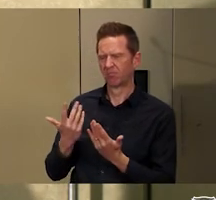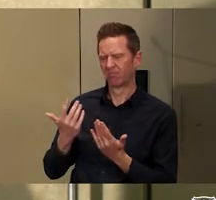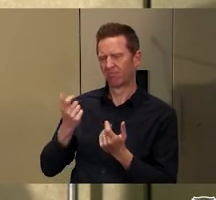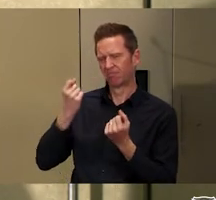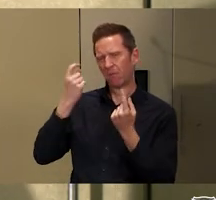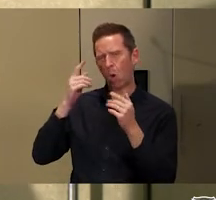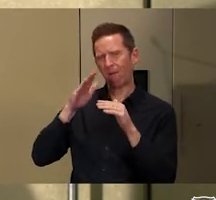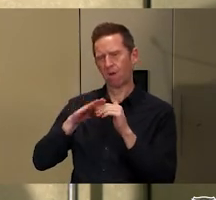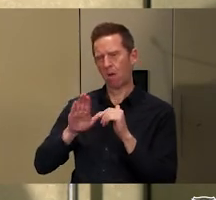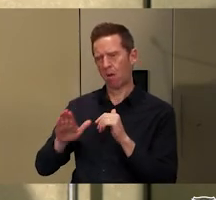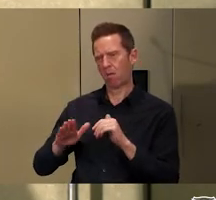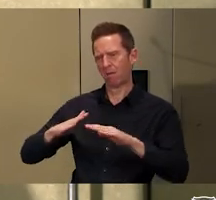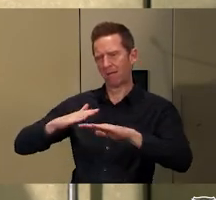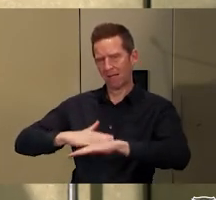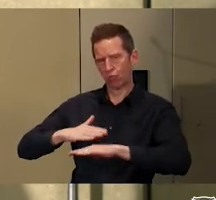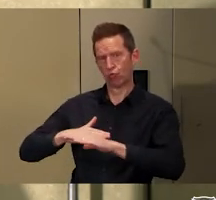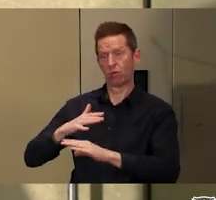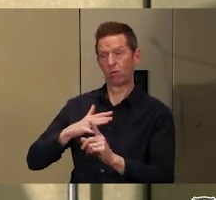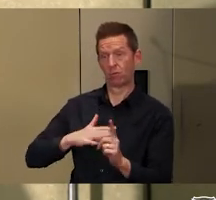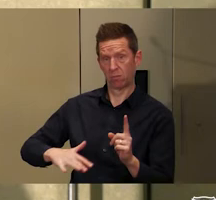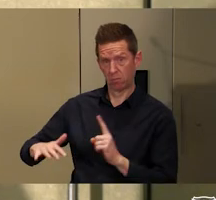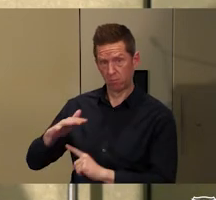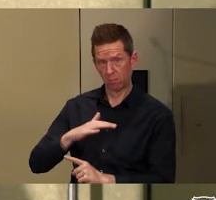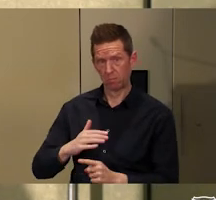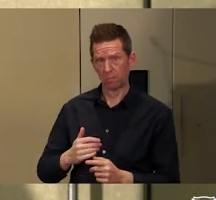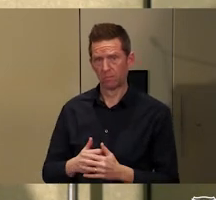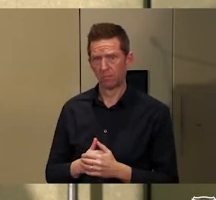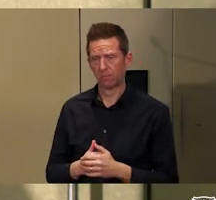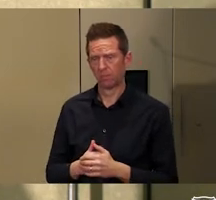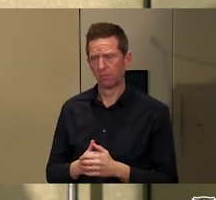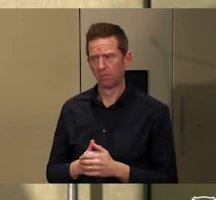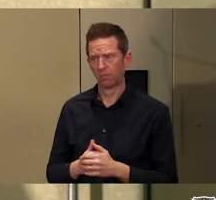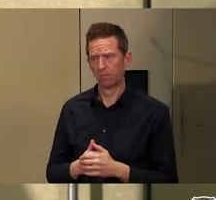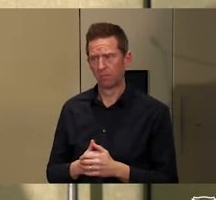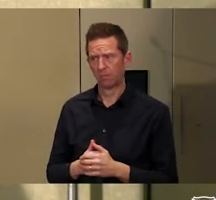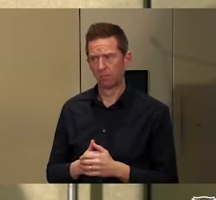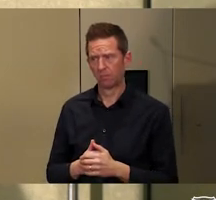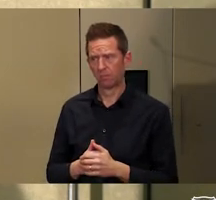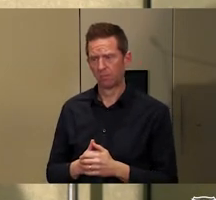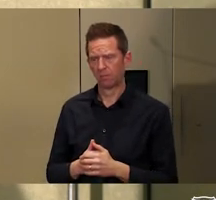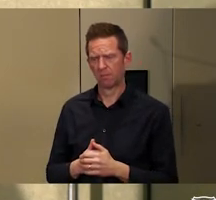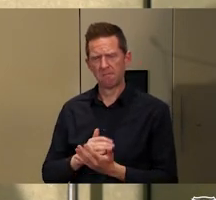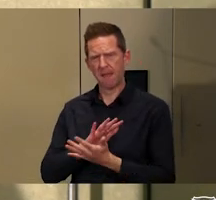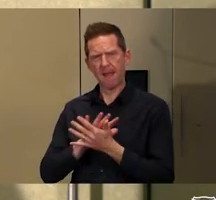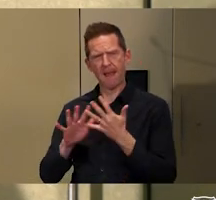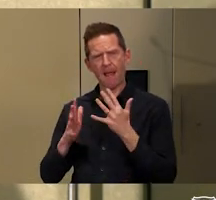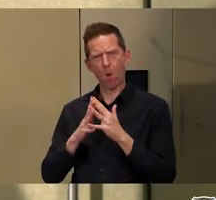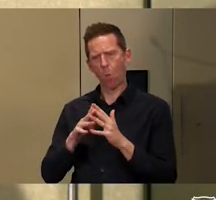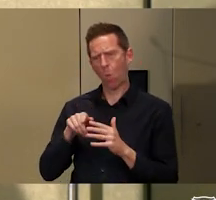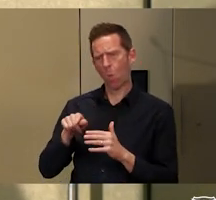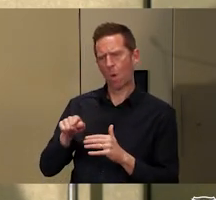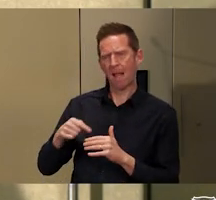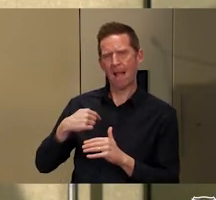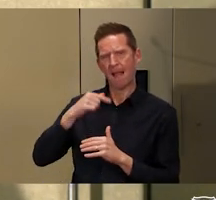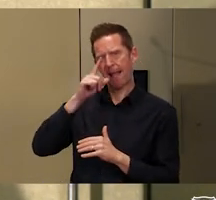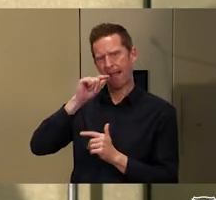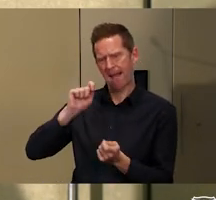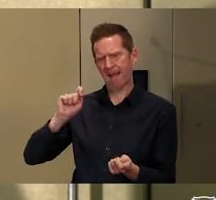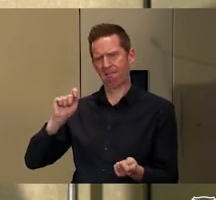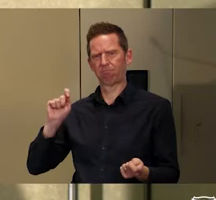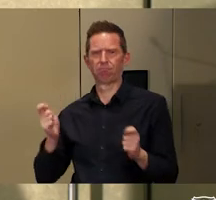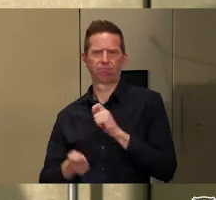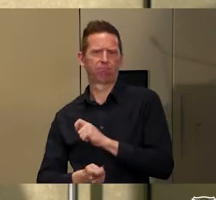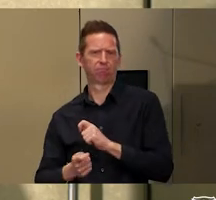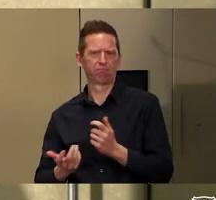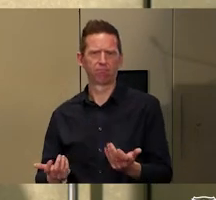can be re-engineered